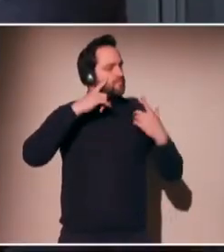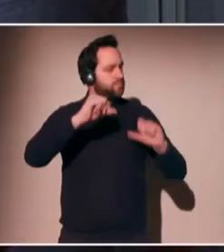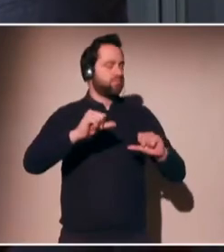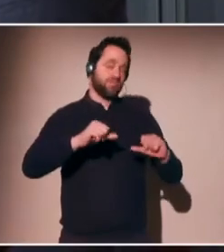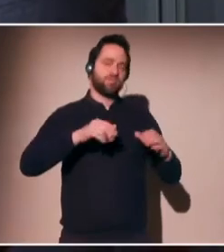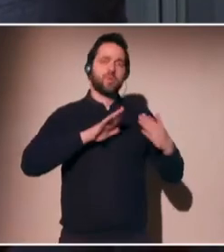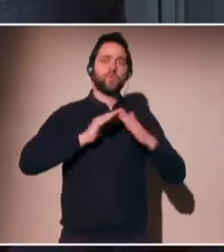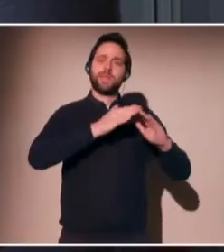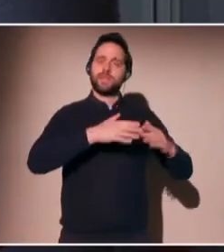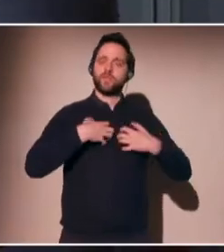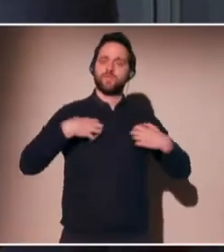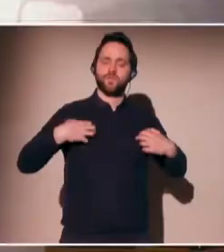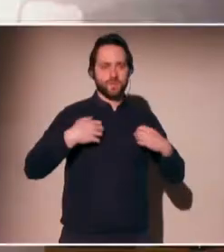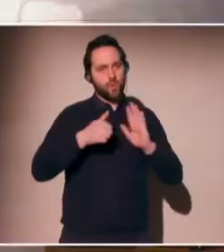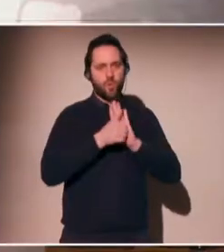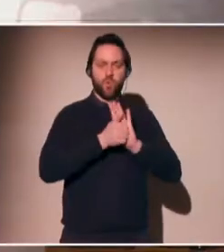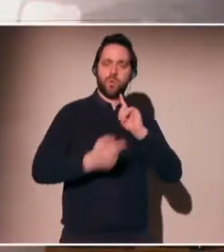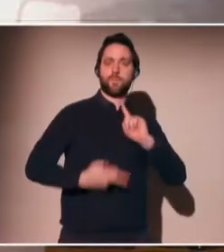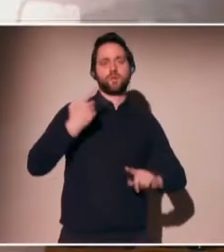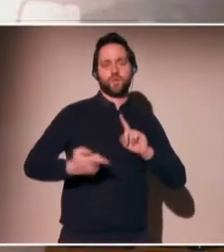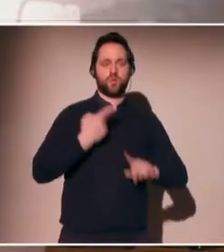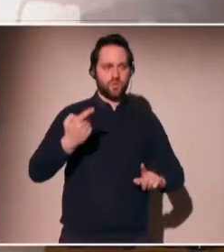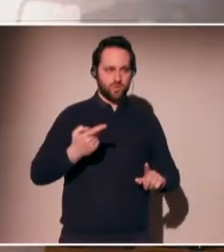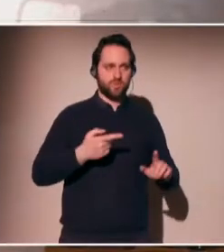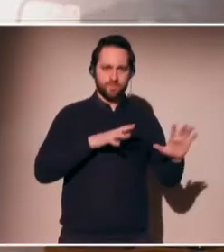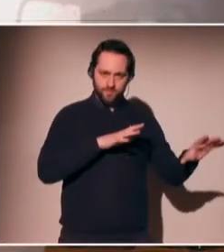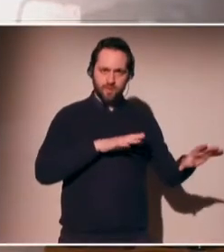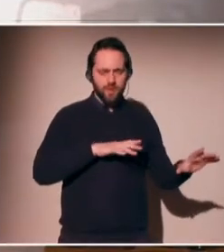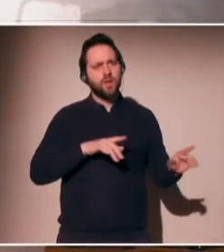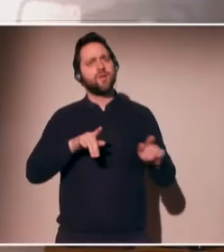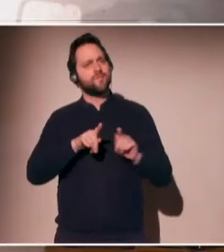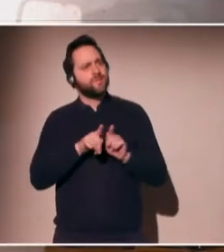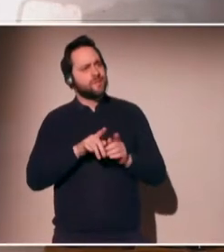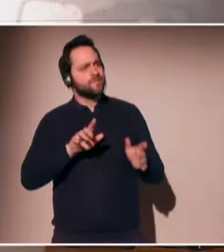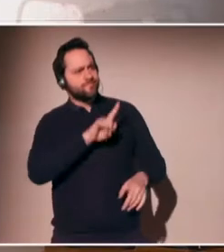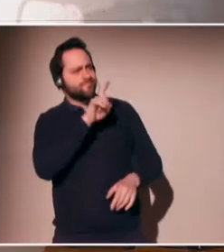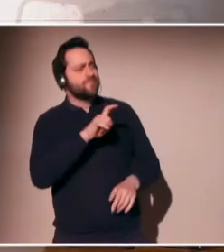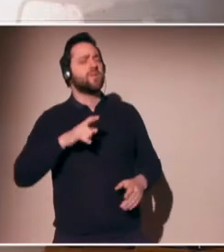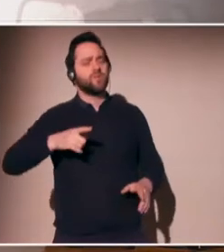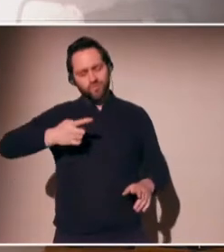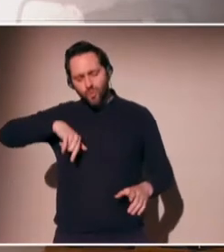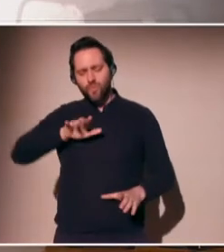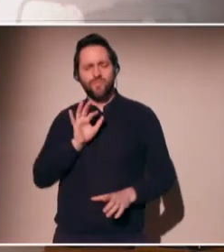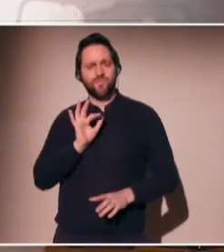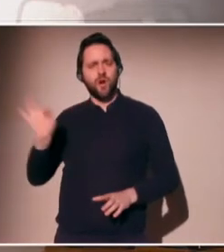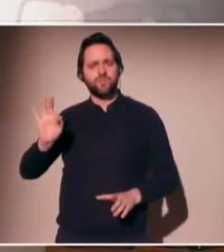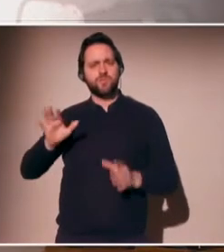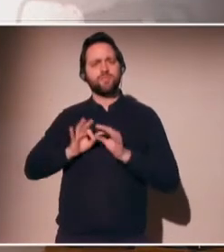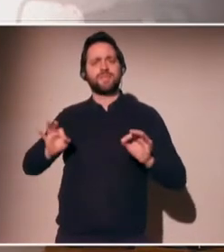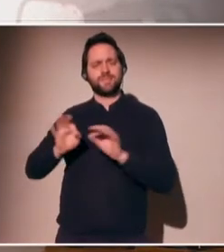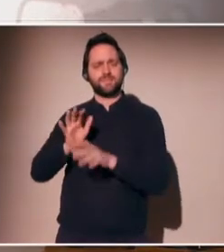scientists can do to help. So, my question is, how will France